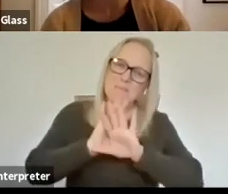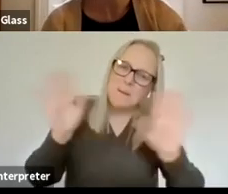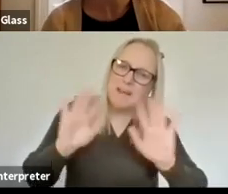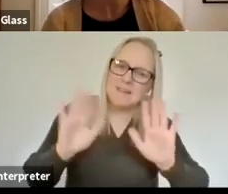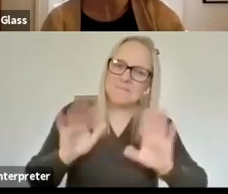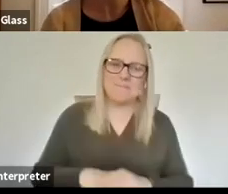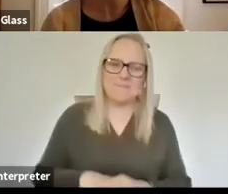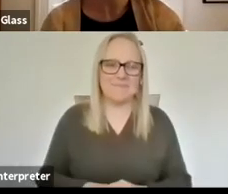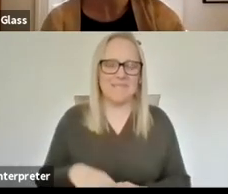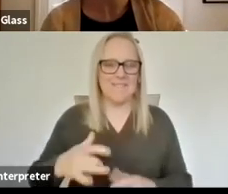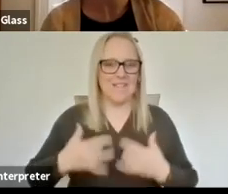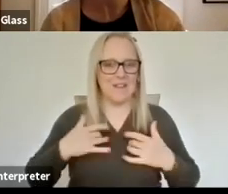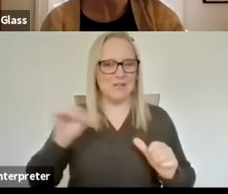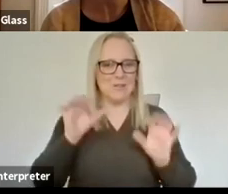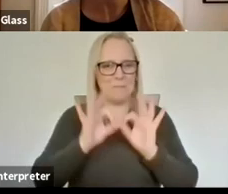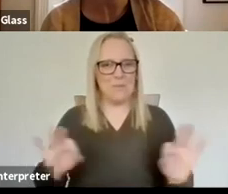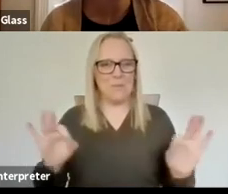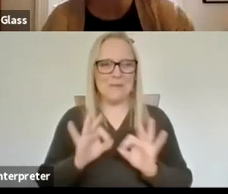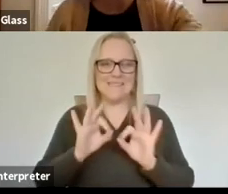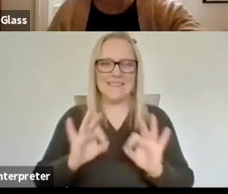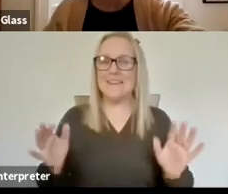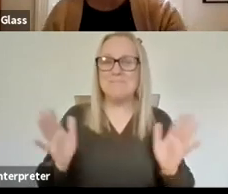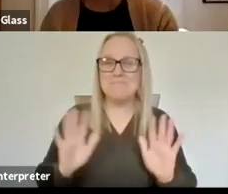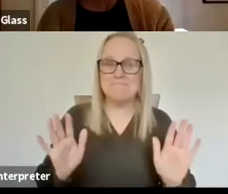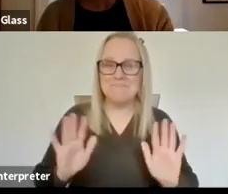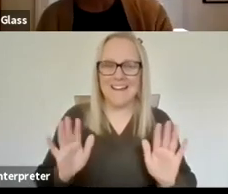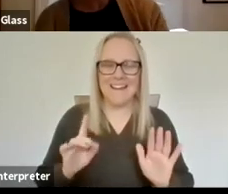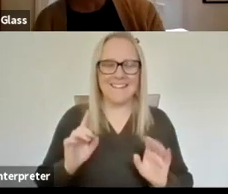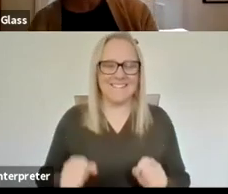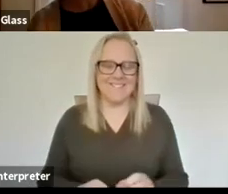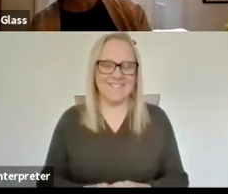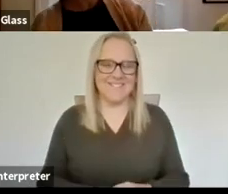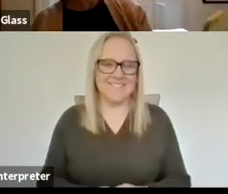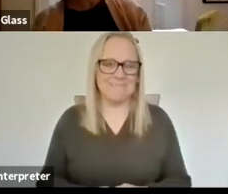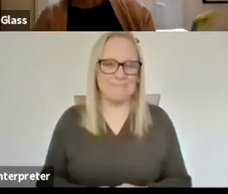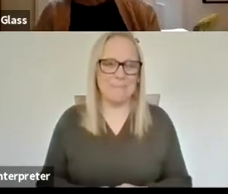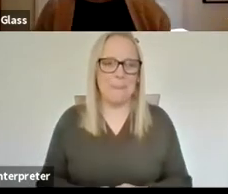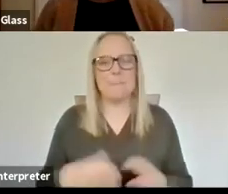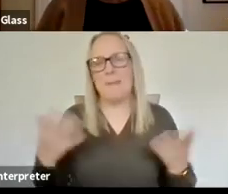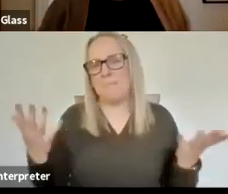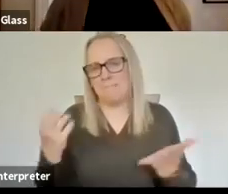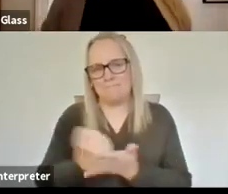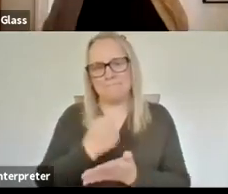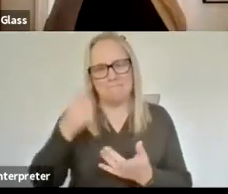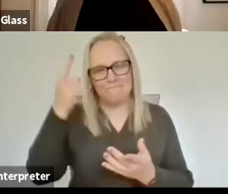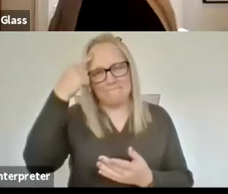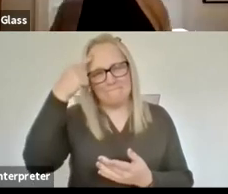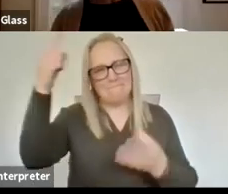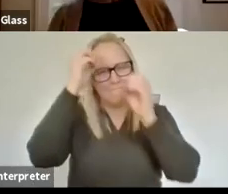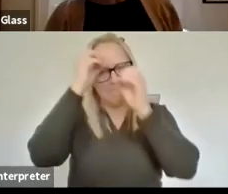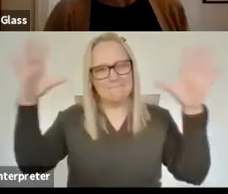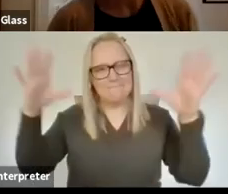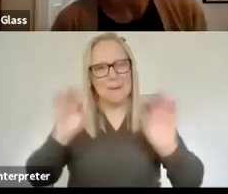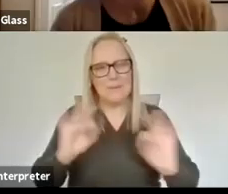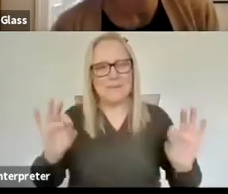i feel like we should have some nice music now which we haven't got got organized um however we can imagine it in our heads thank you very